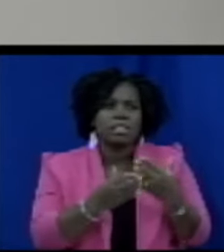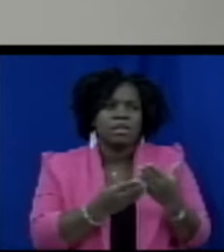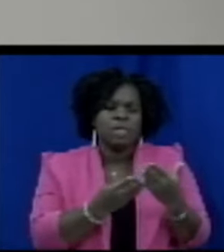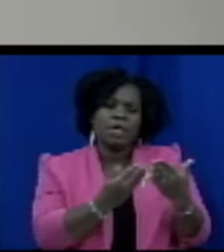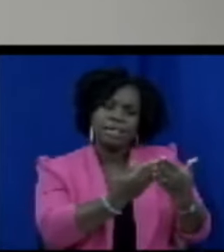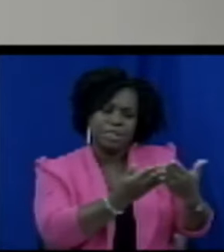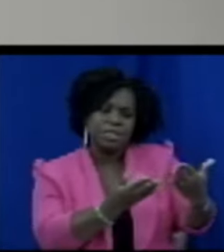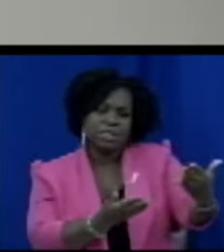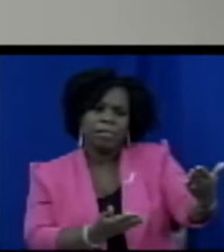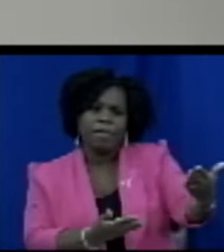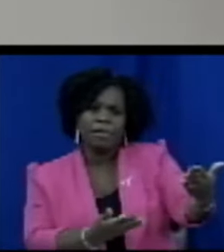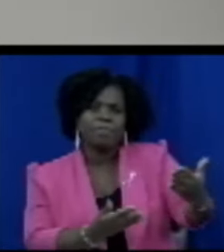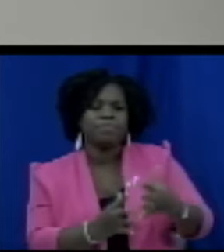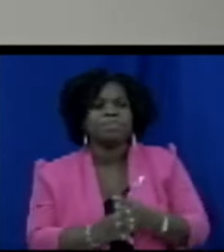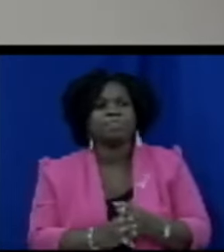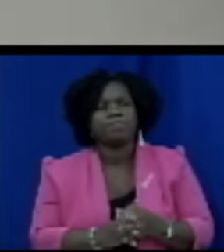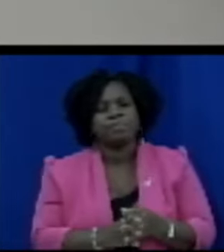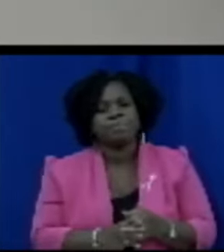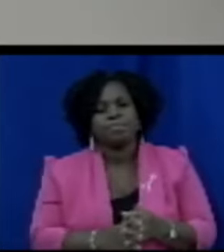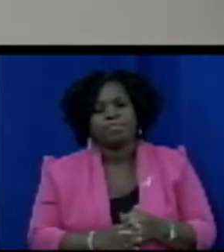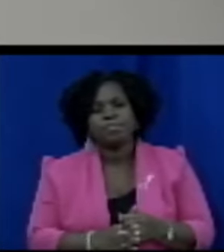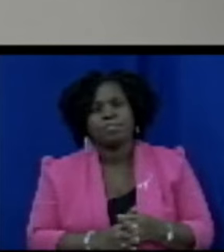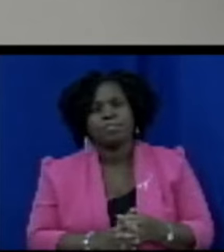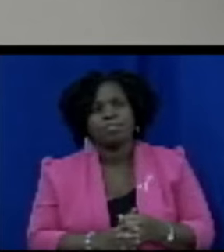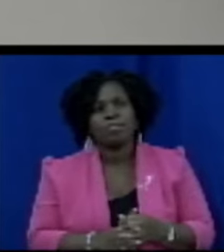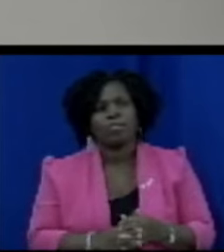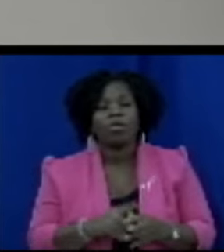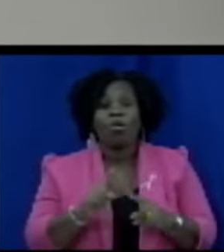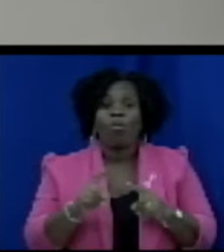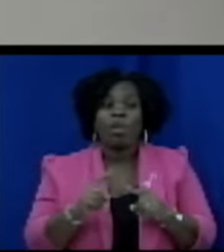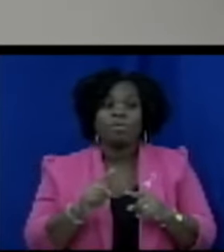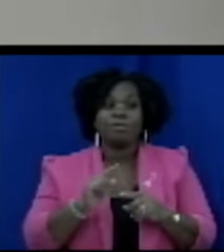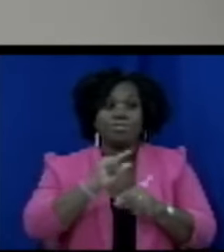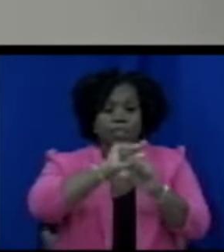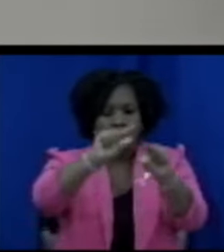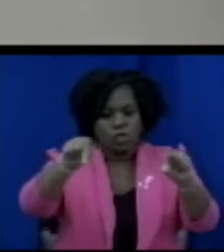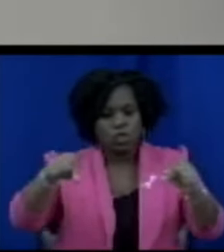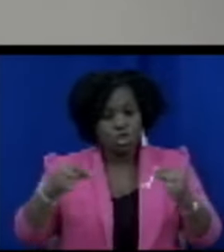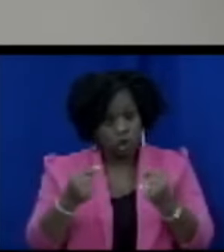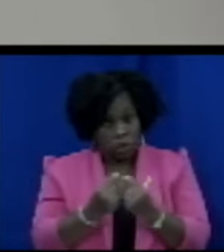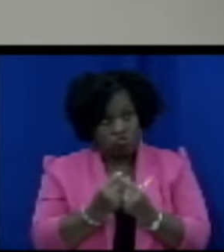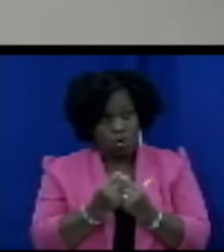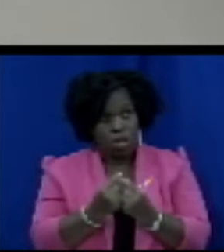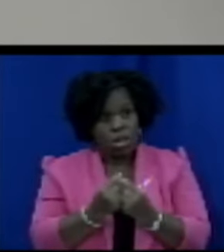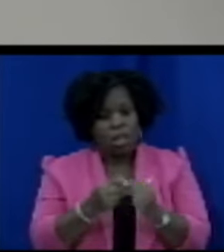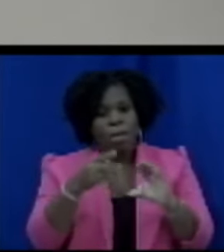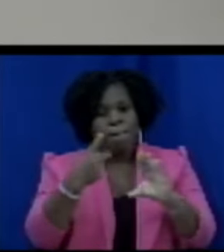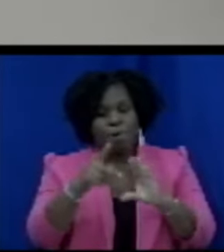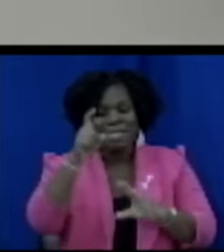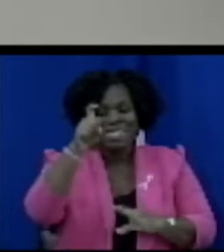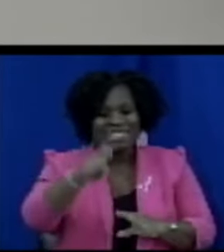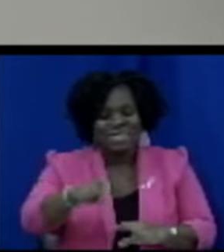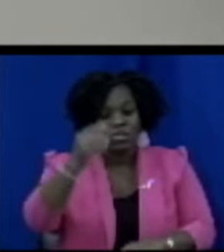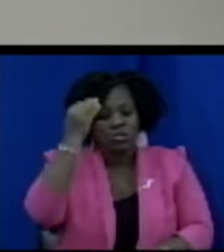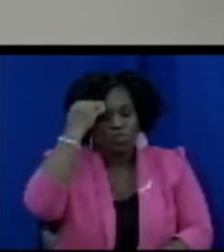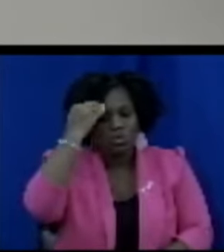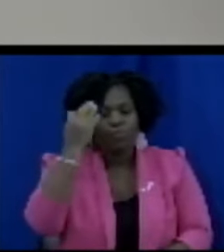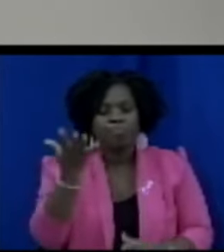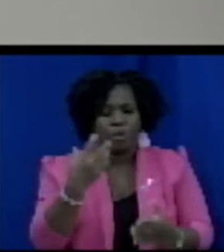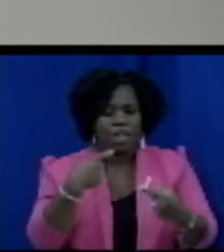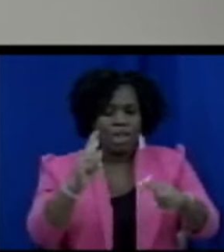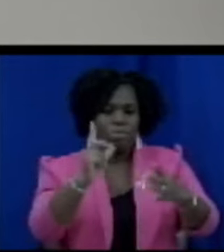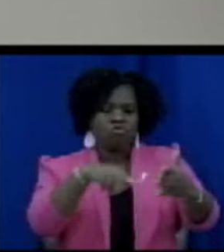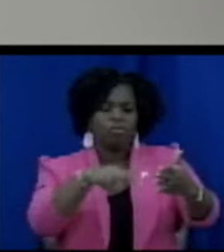legislation the composition is there where the general public would need to know let me just read them out so that the general public that is